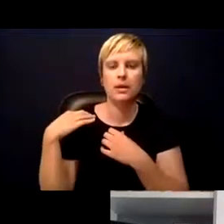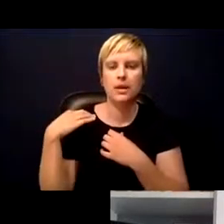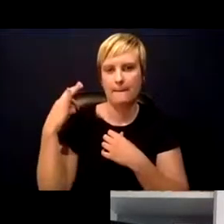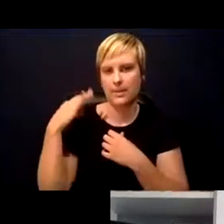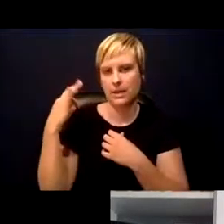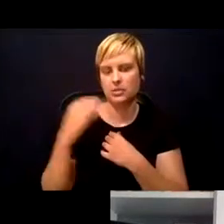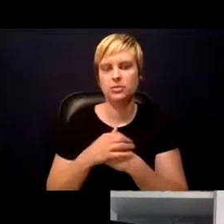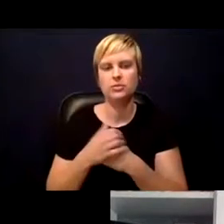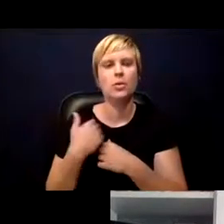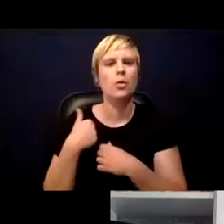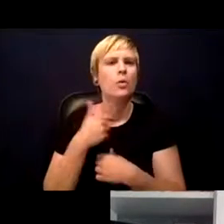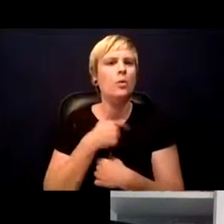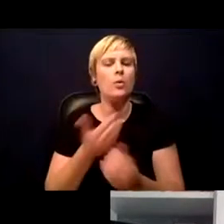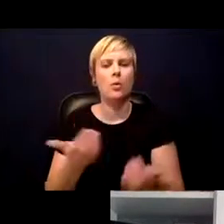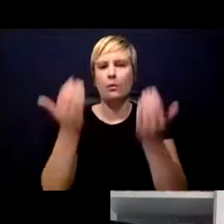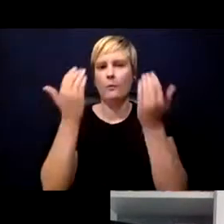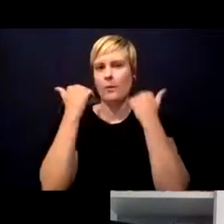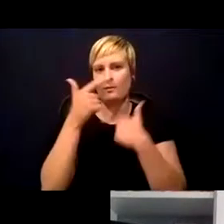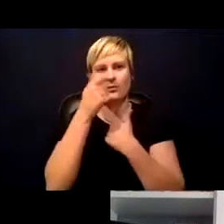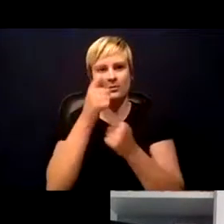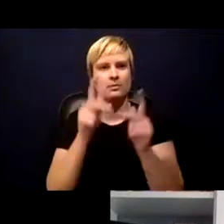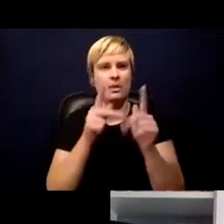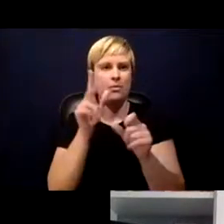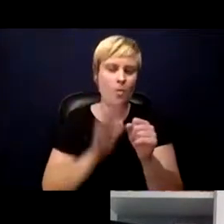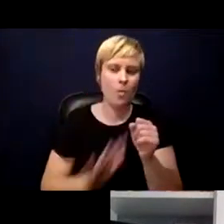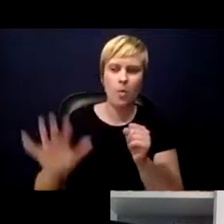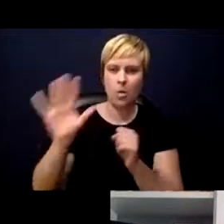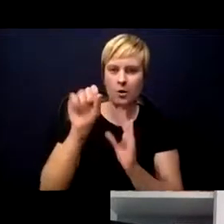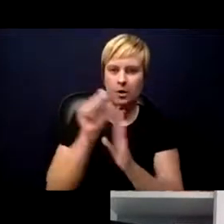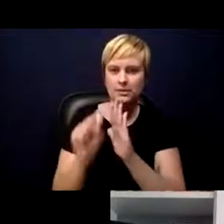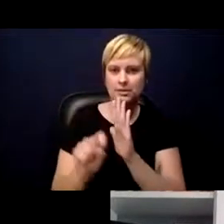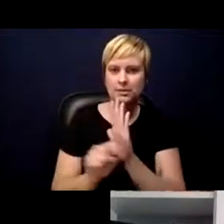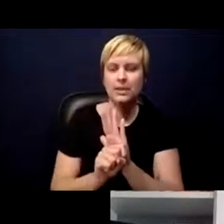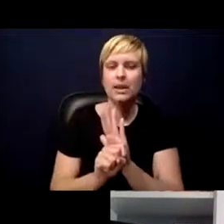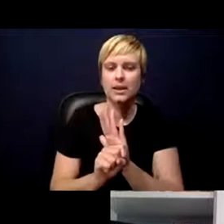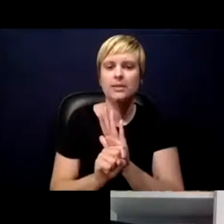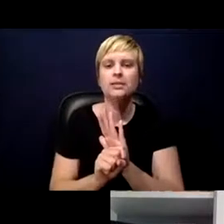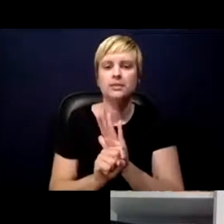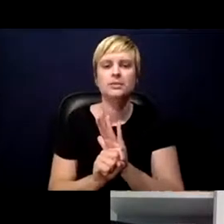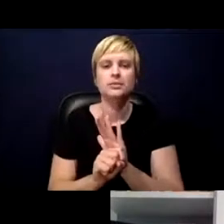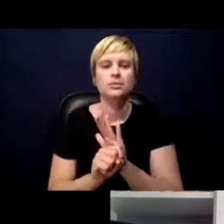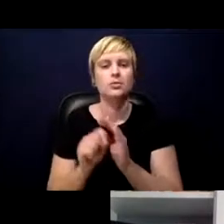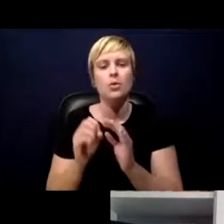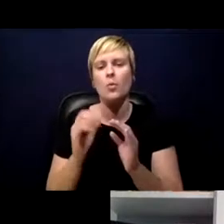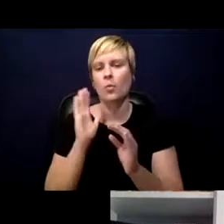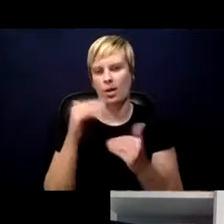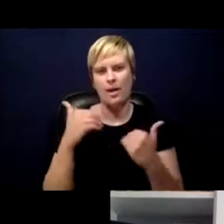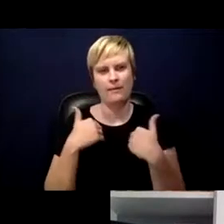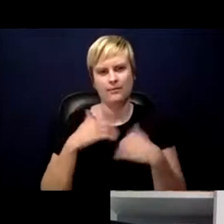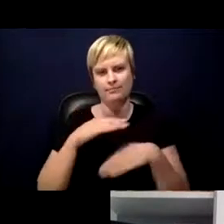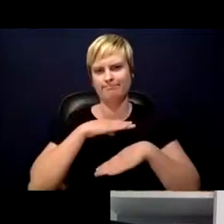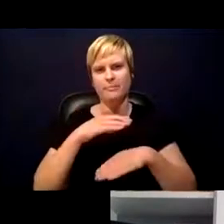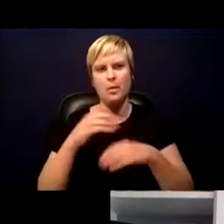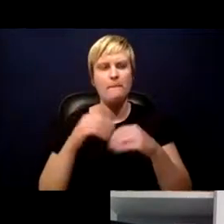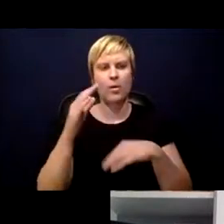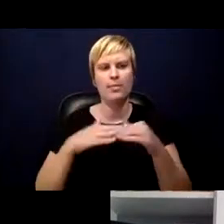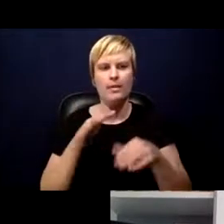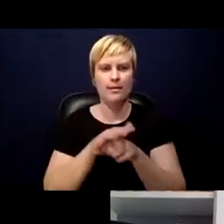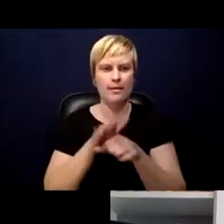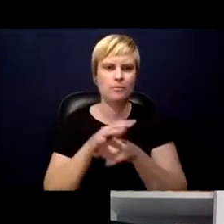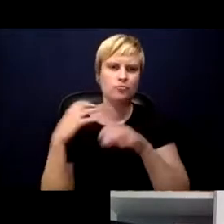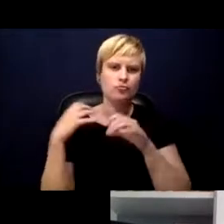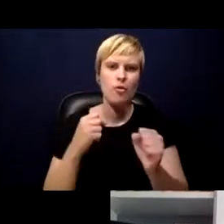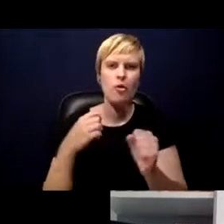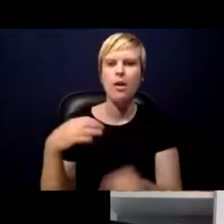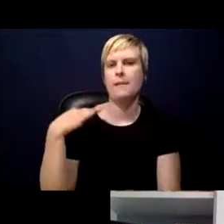from people from across the state and so we will have more than enough very strong applications to